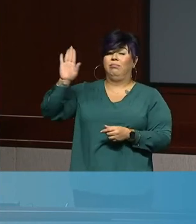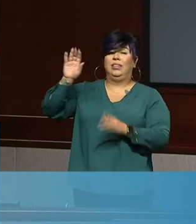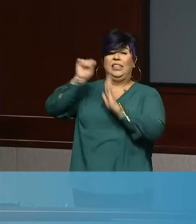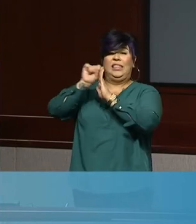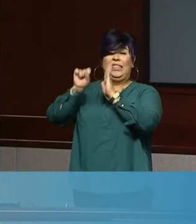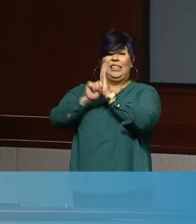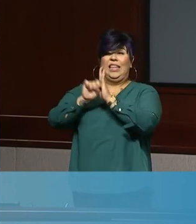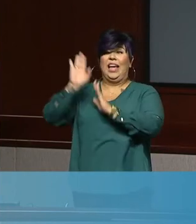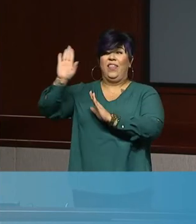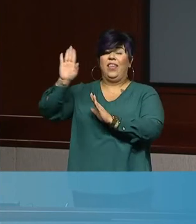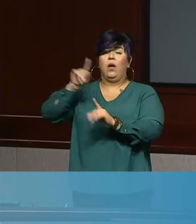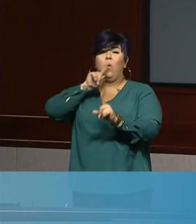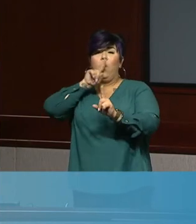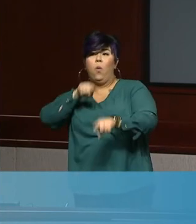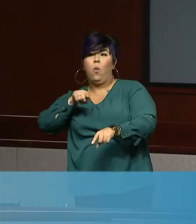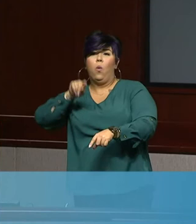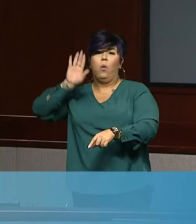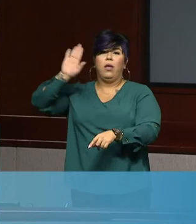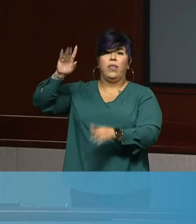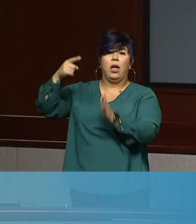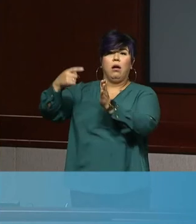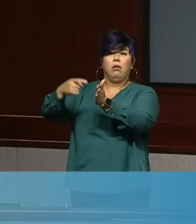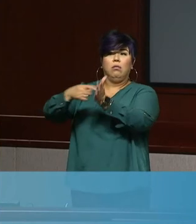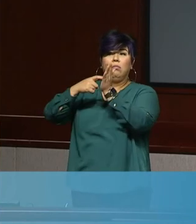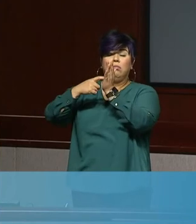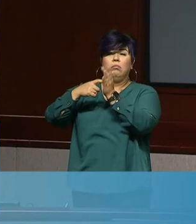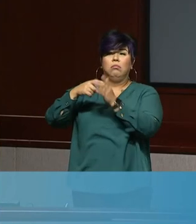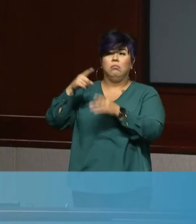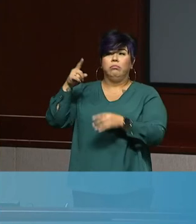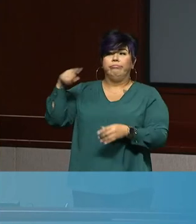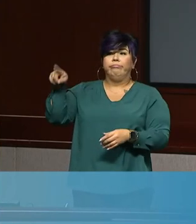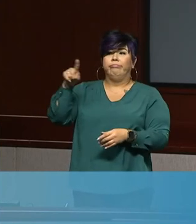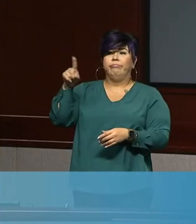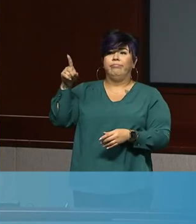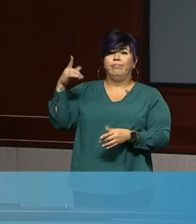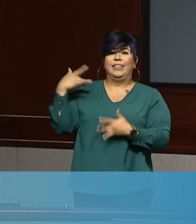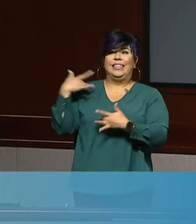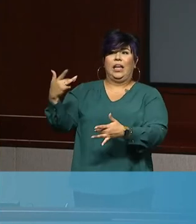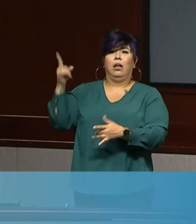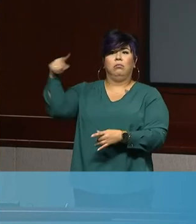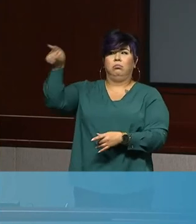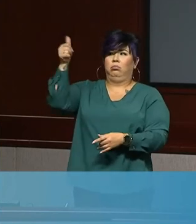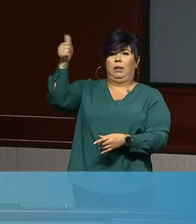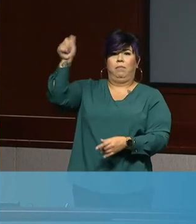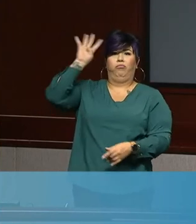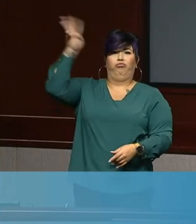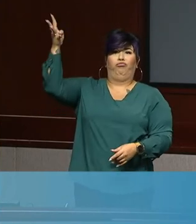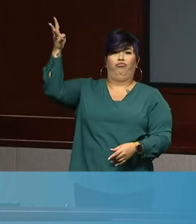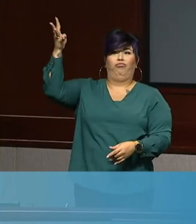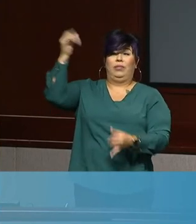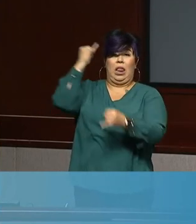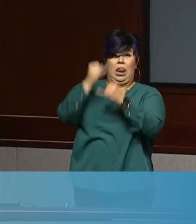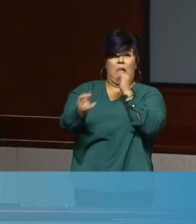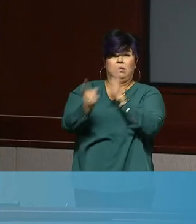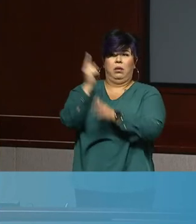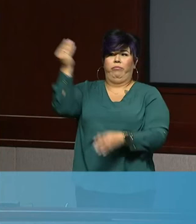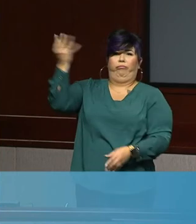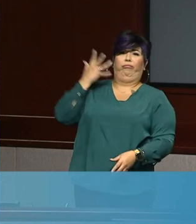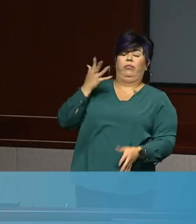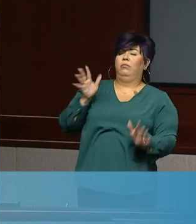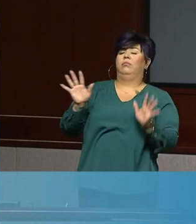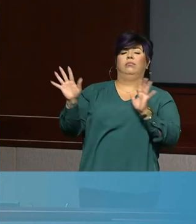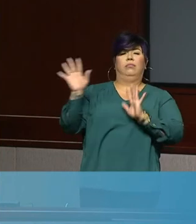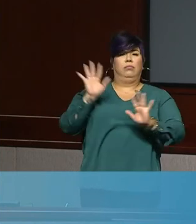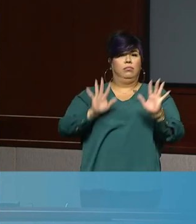rules and requirements are, um, uh, you know, told to us just hours before they're announced. Uh,